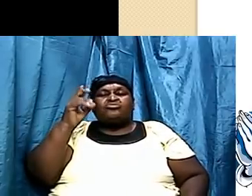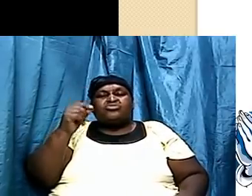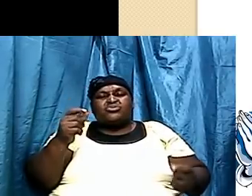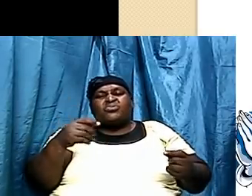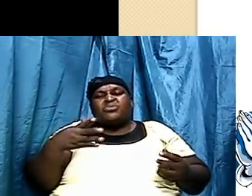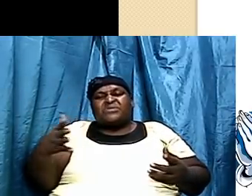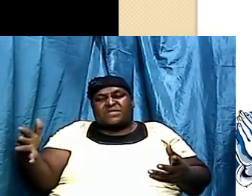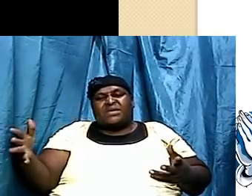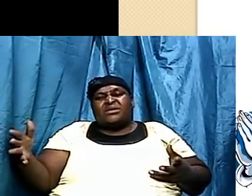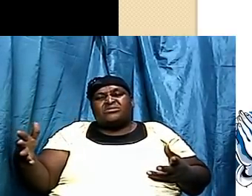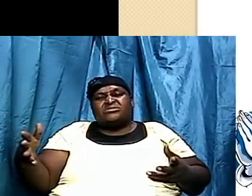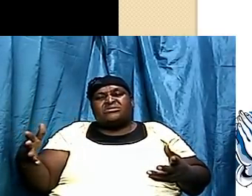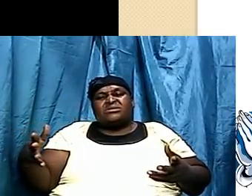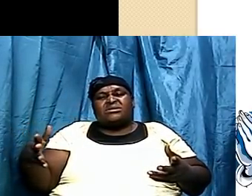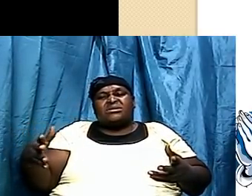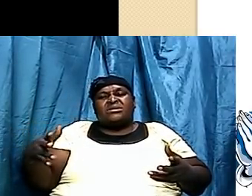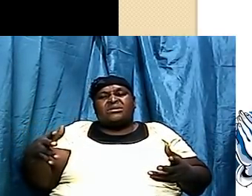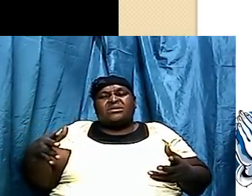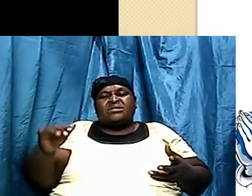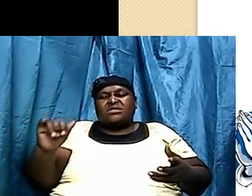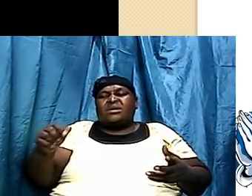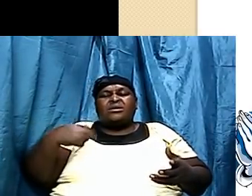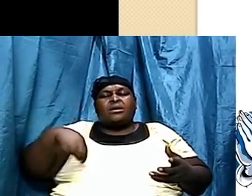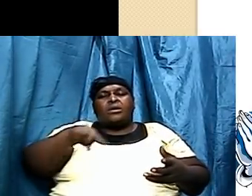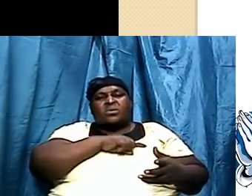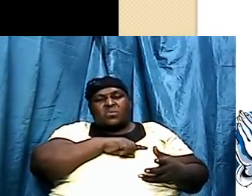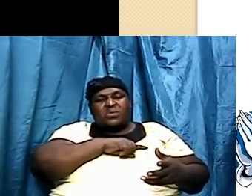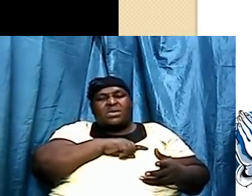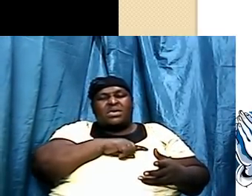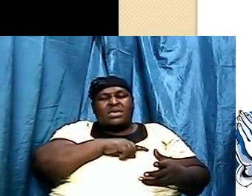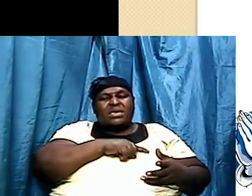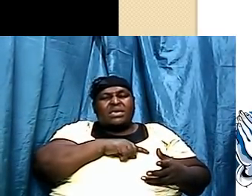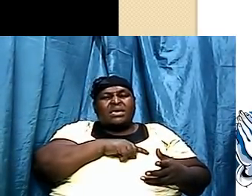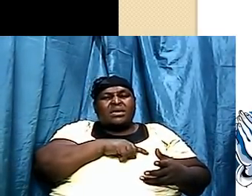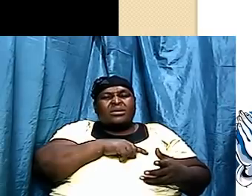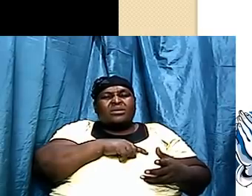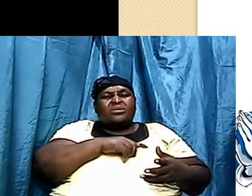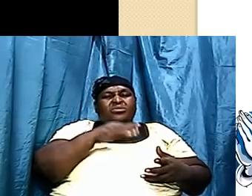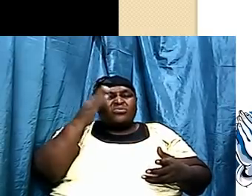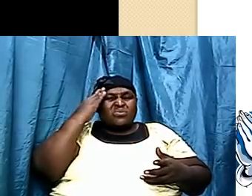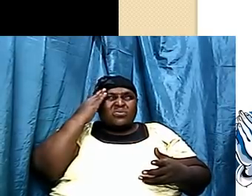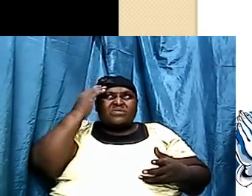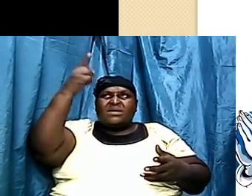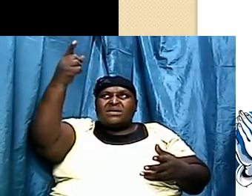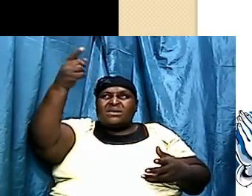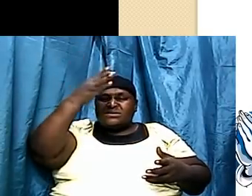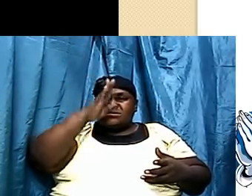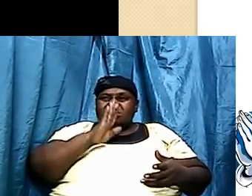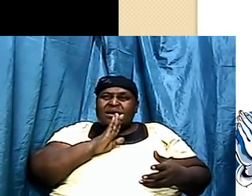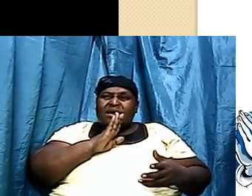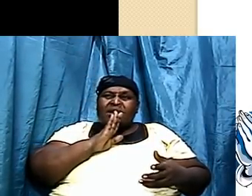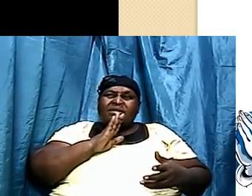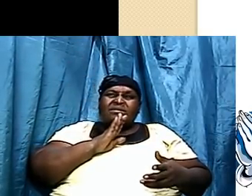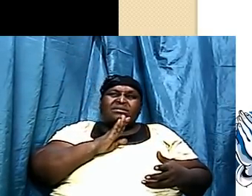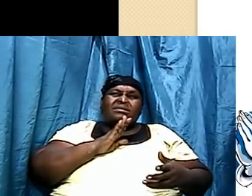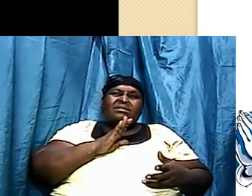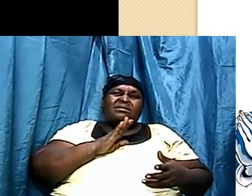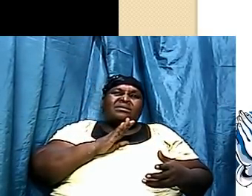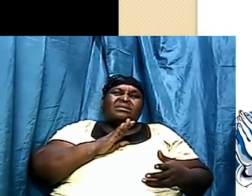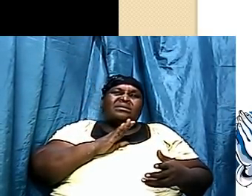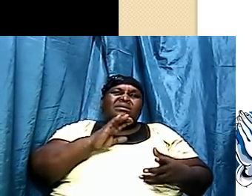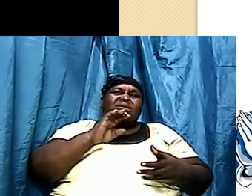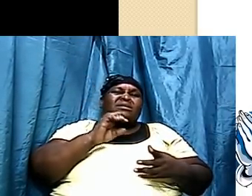realize that he is God you know and that we might get an understanding that we don't need to doubt him he never read until he gave it to Paul